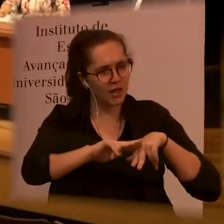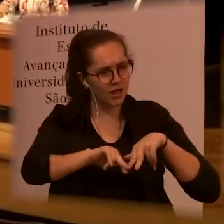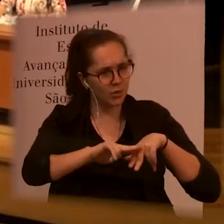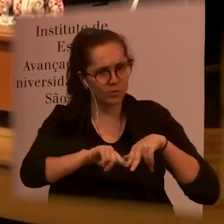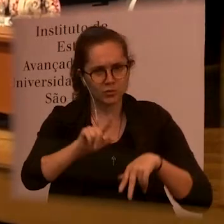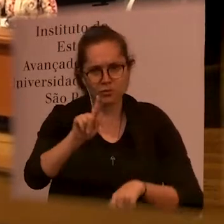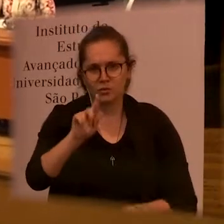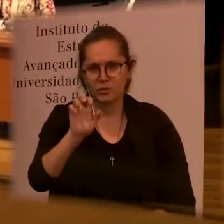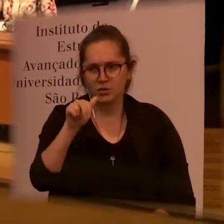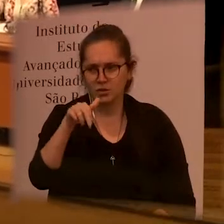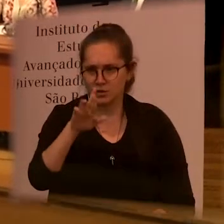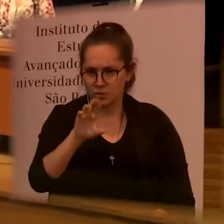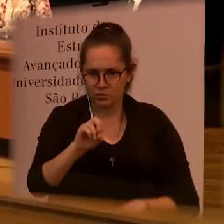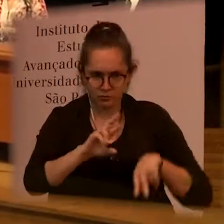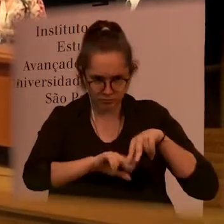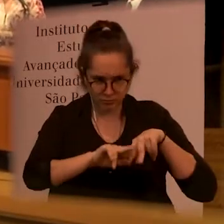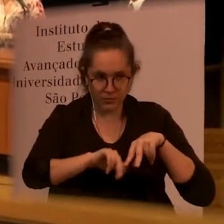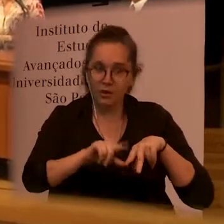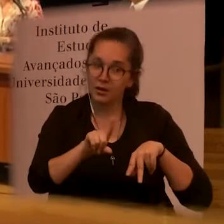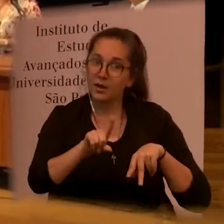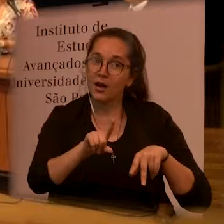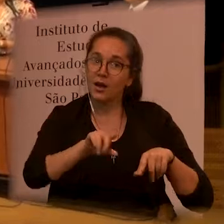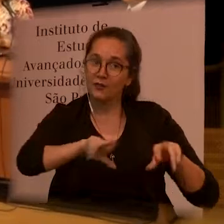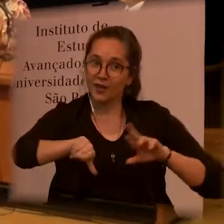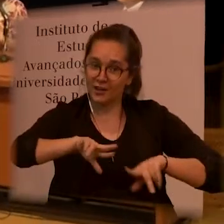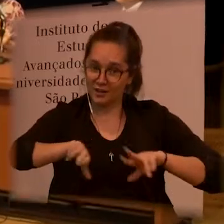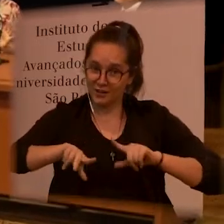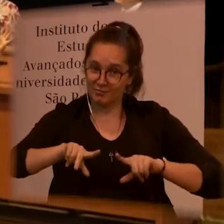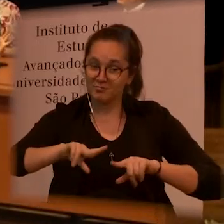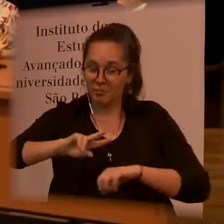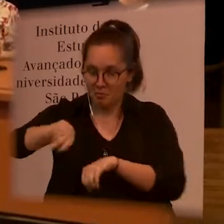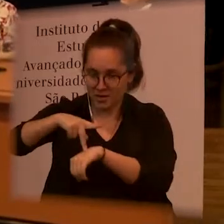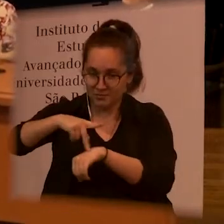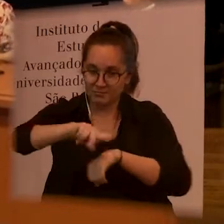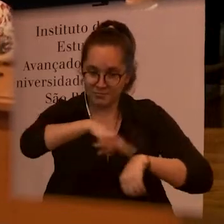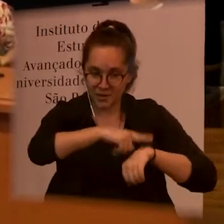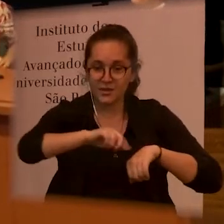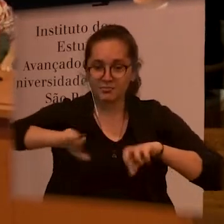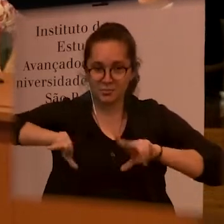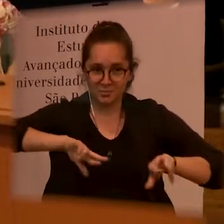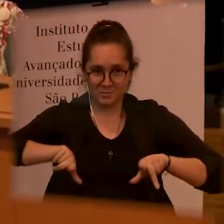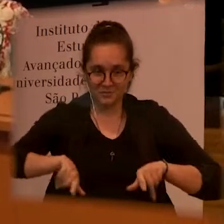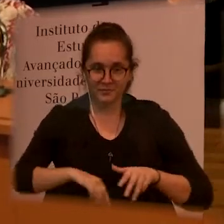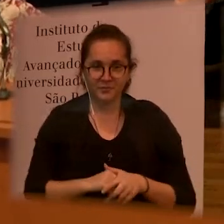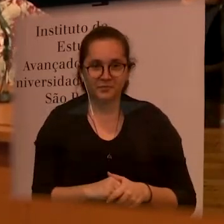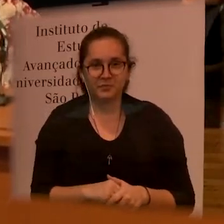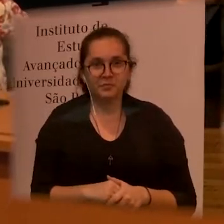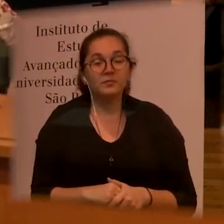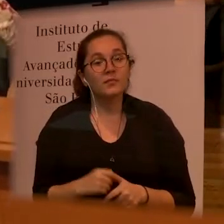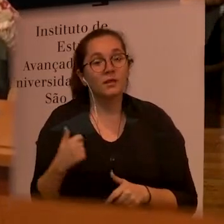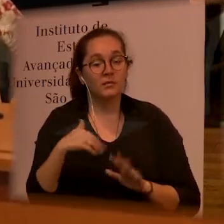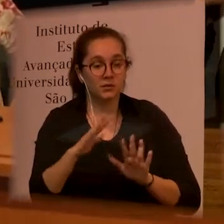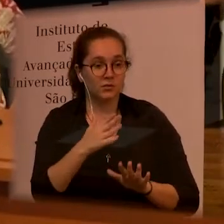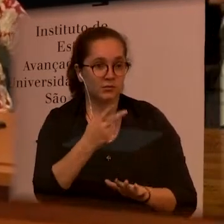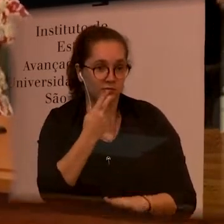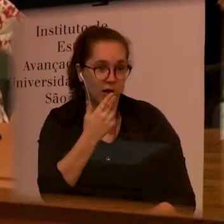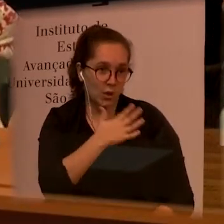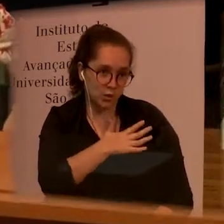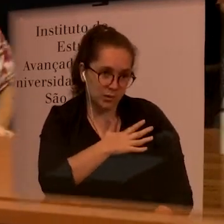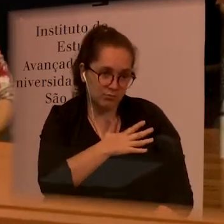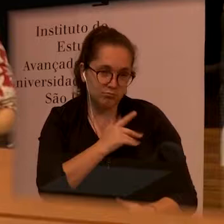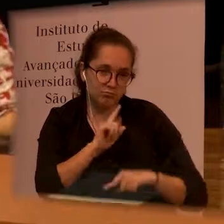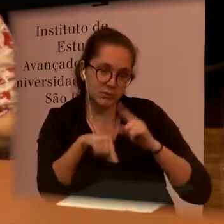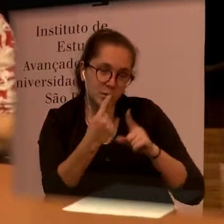between countries and so I would defer to my colleagues to talk more about what those